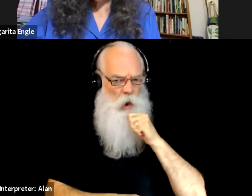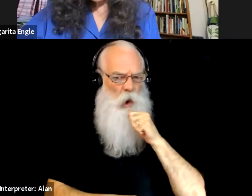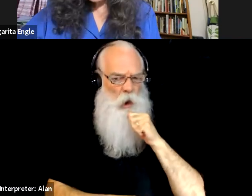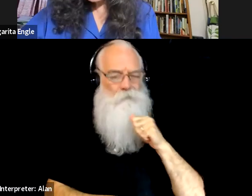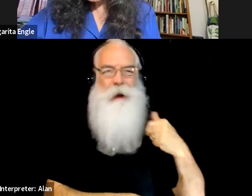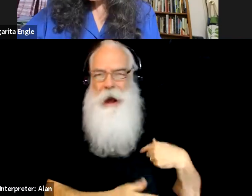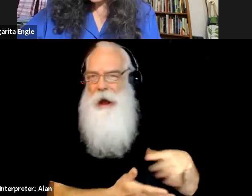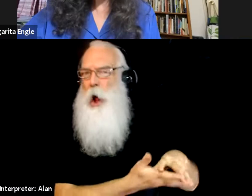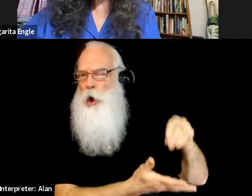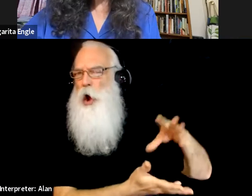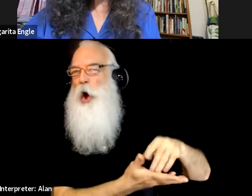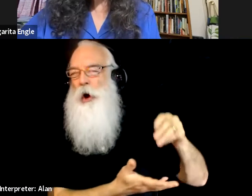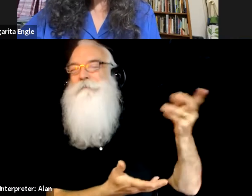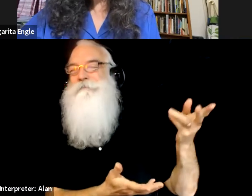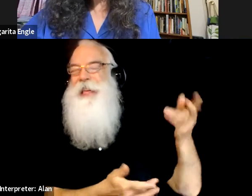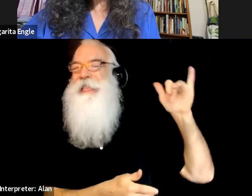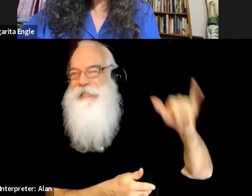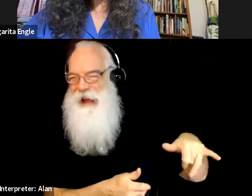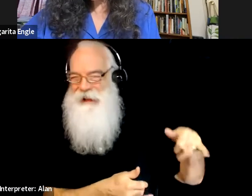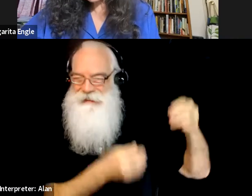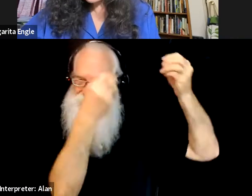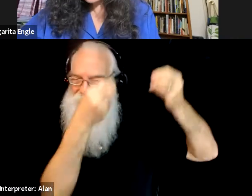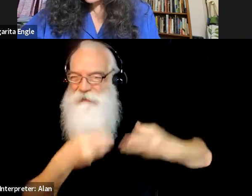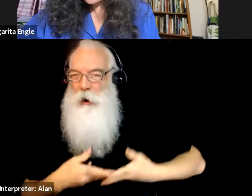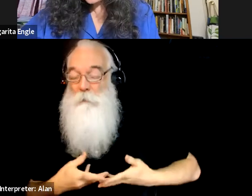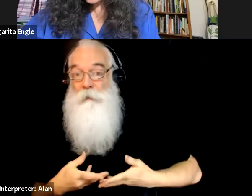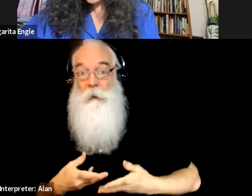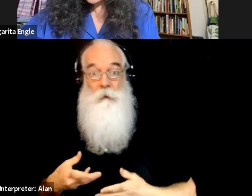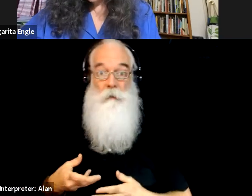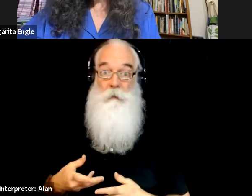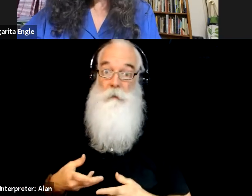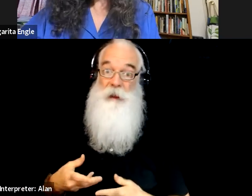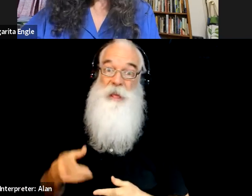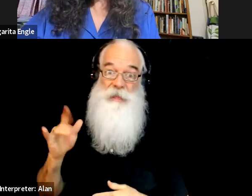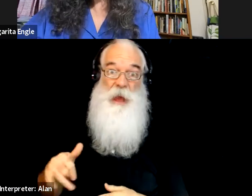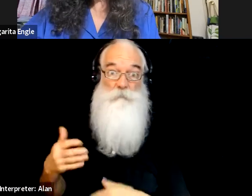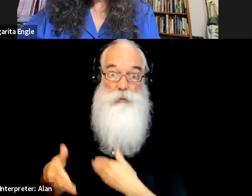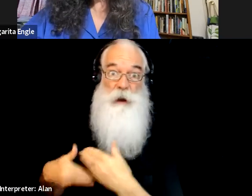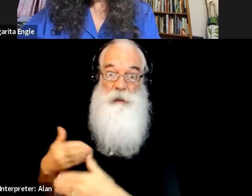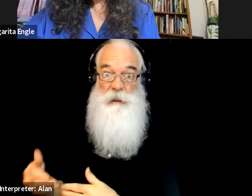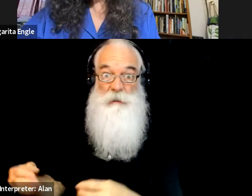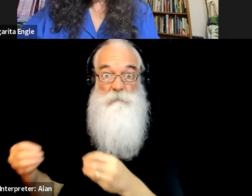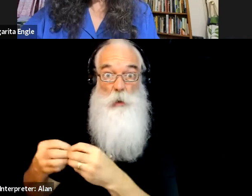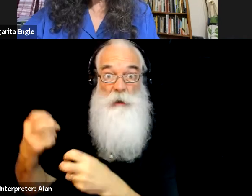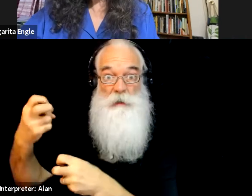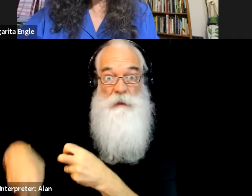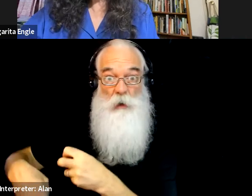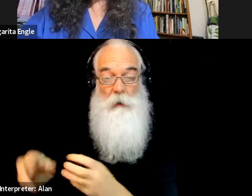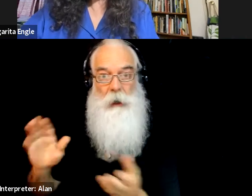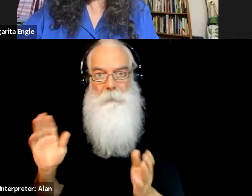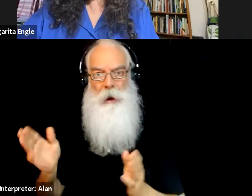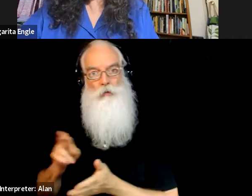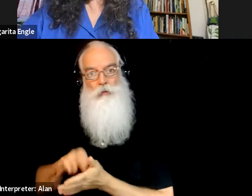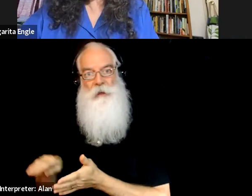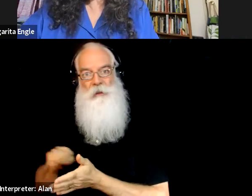um, the process is actually more difficult than research because facing emotional memories,